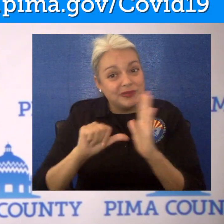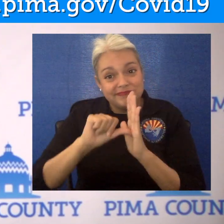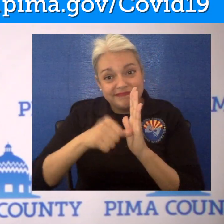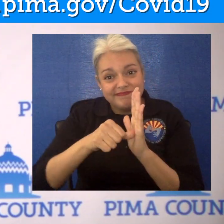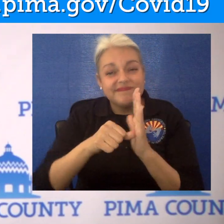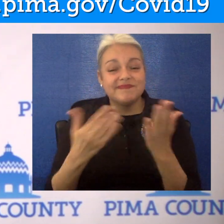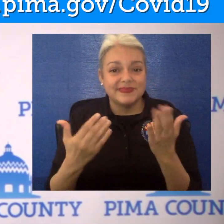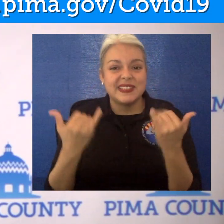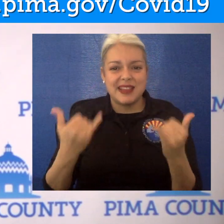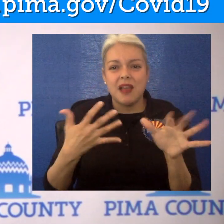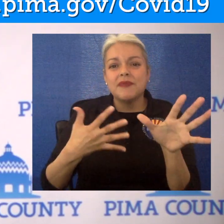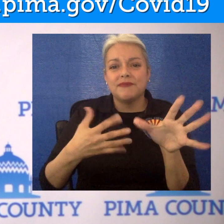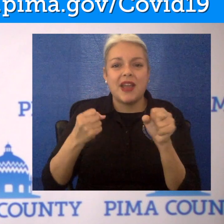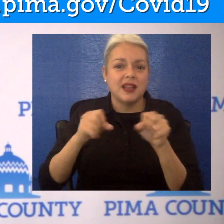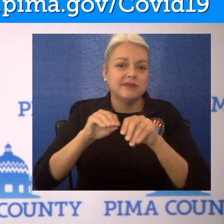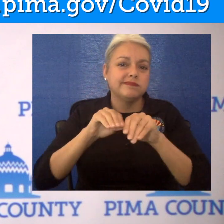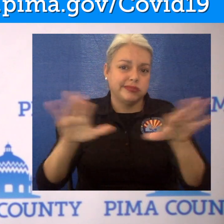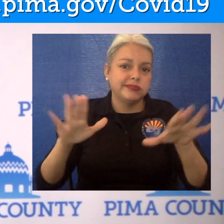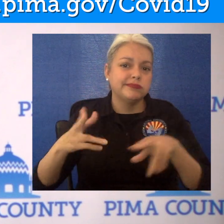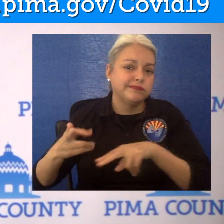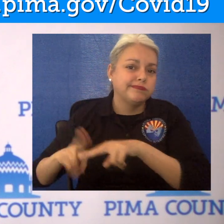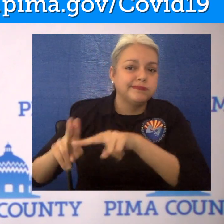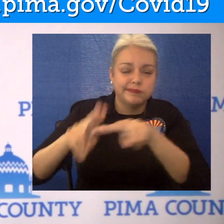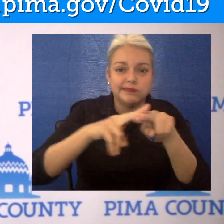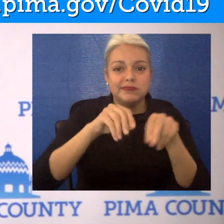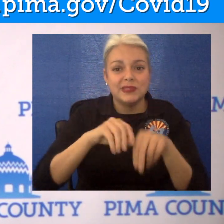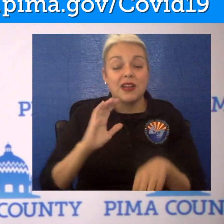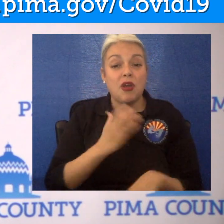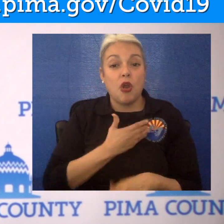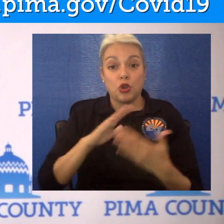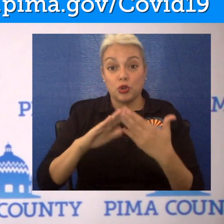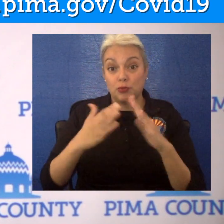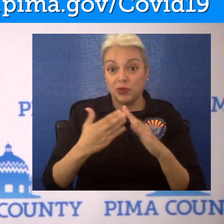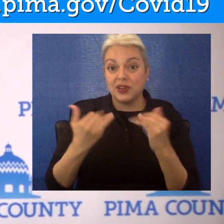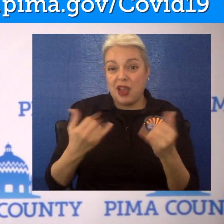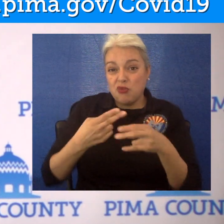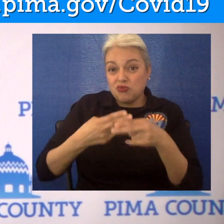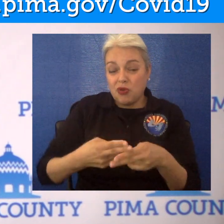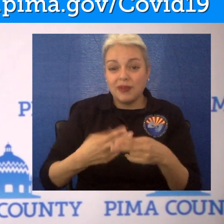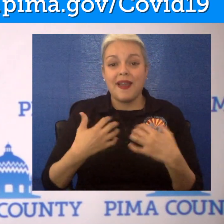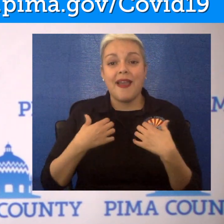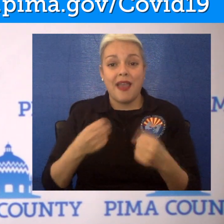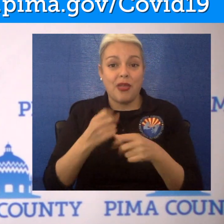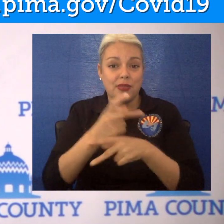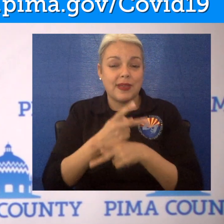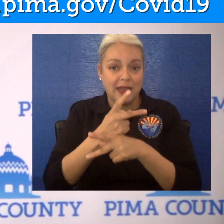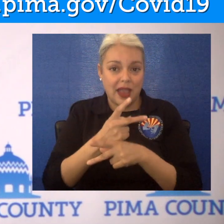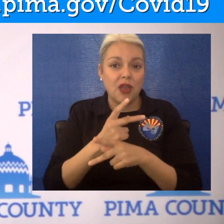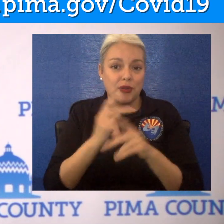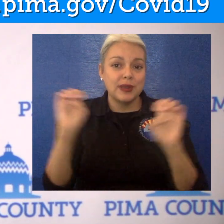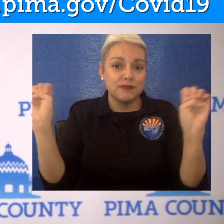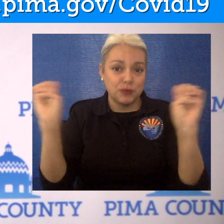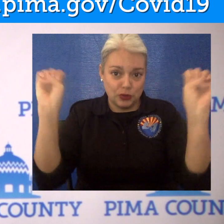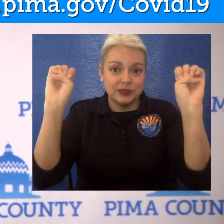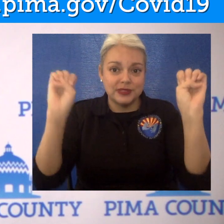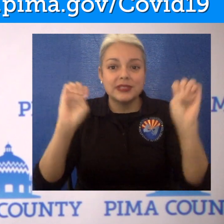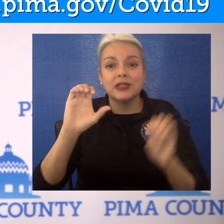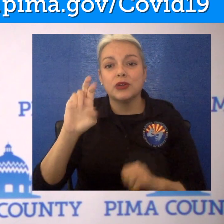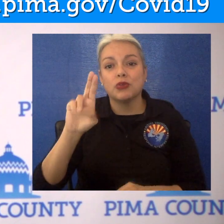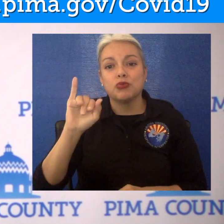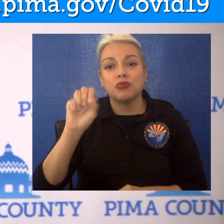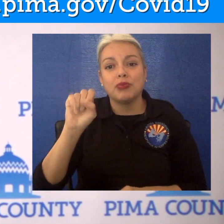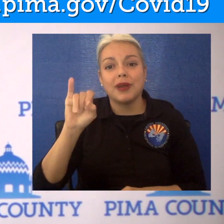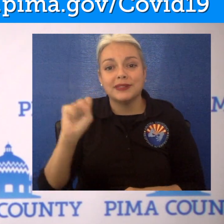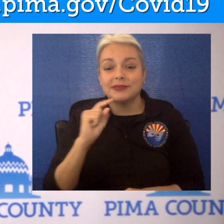one of accelerated transmission with a community in healthcare crisis due to COVID-19.